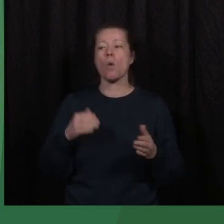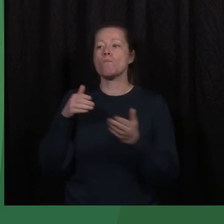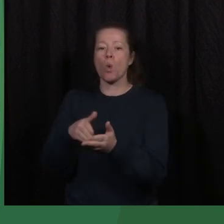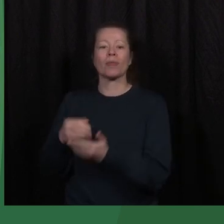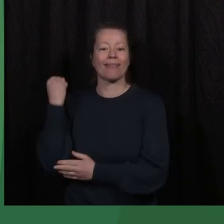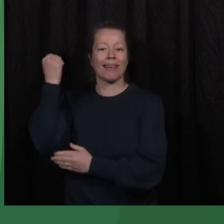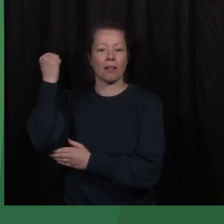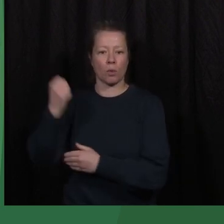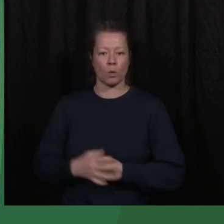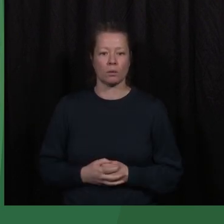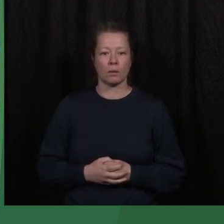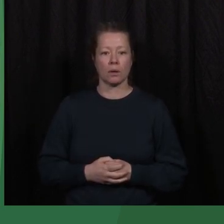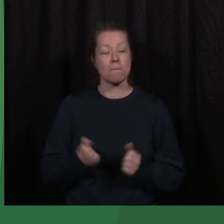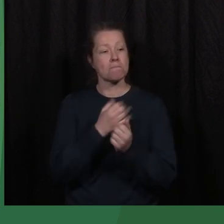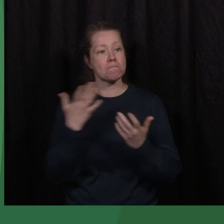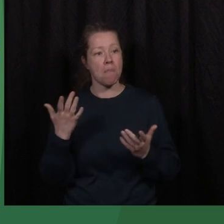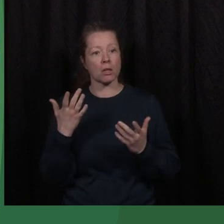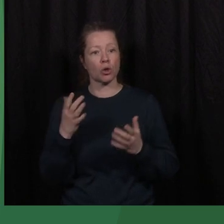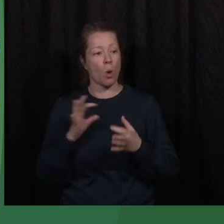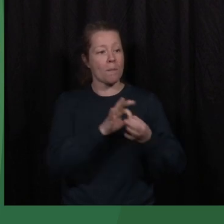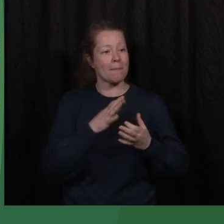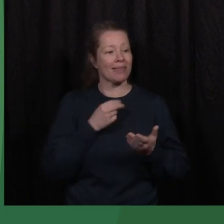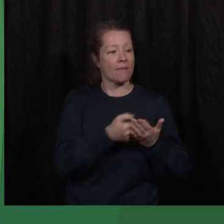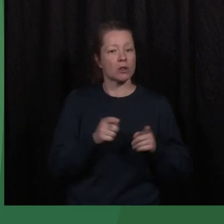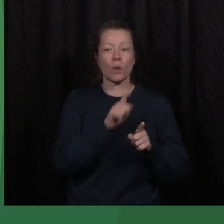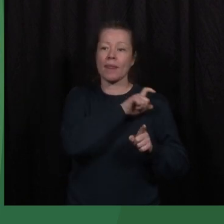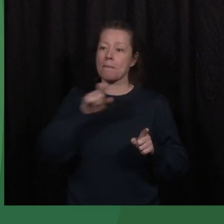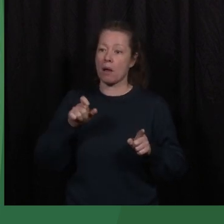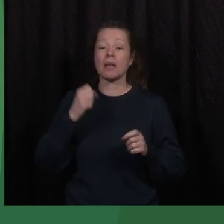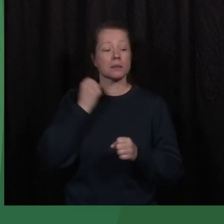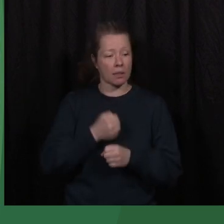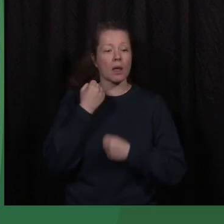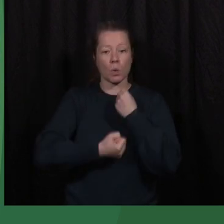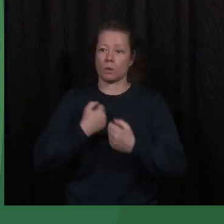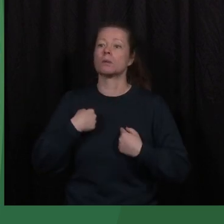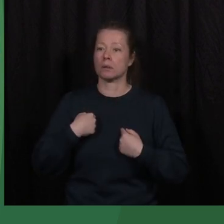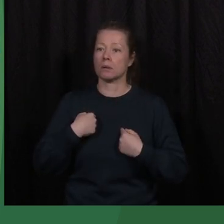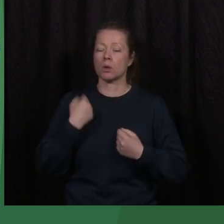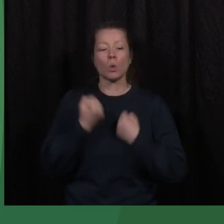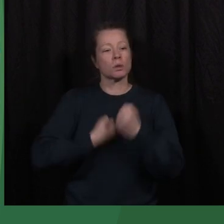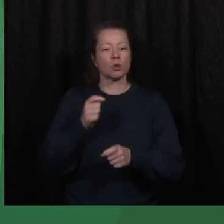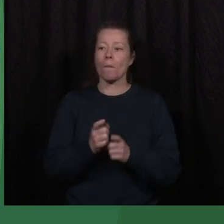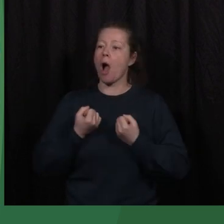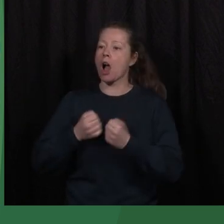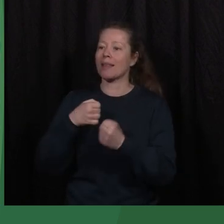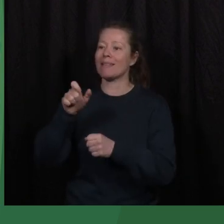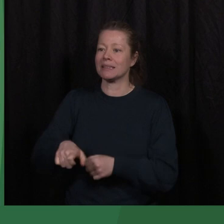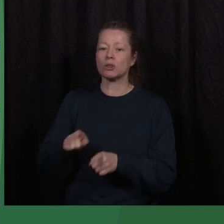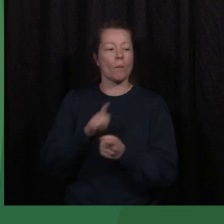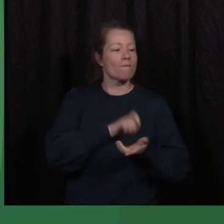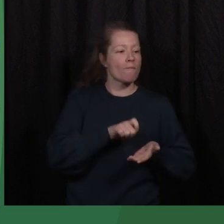automatically connect my name to these themes. And it's true, I did that. I did that as an activist, I did that as an author,